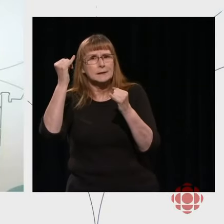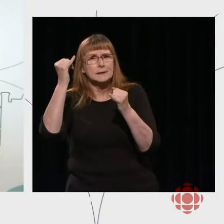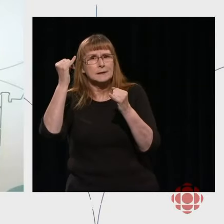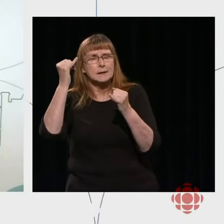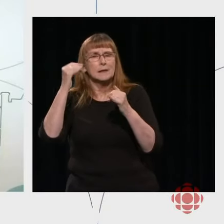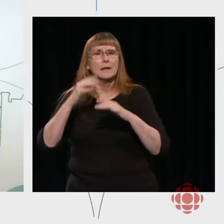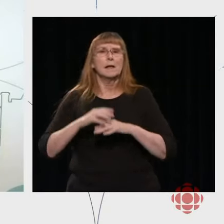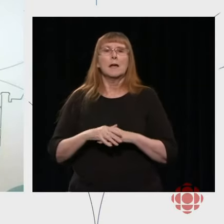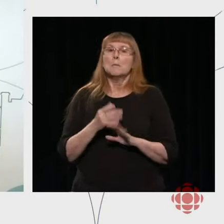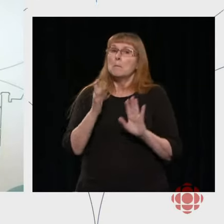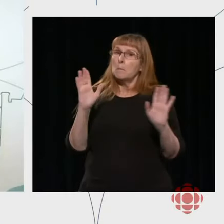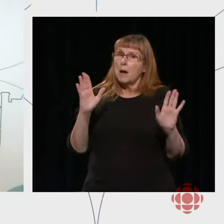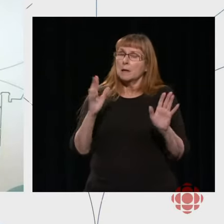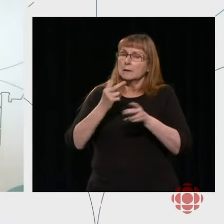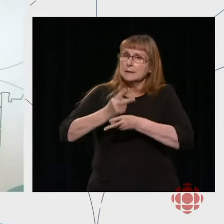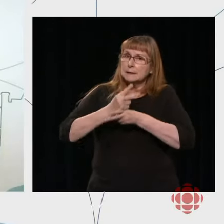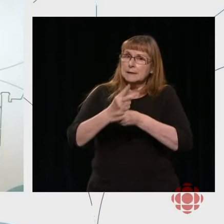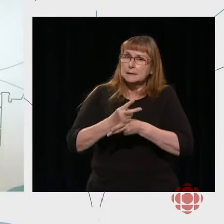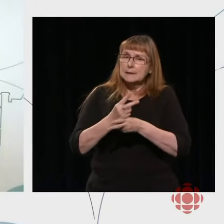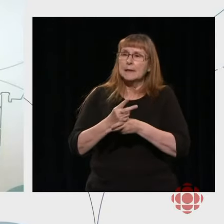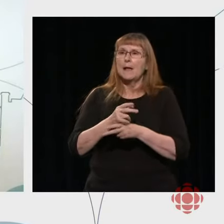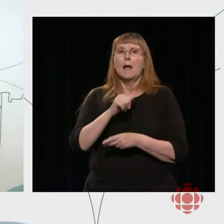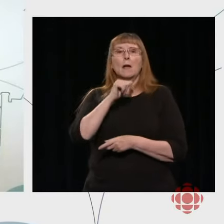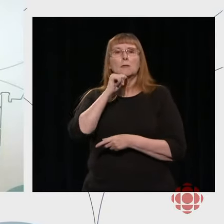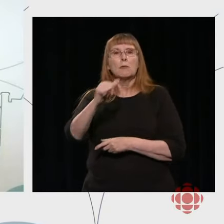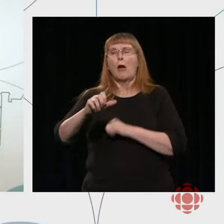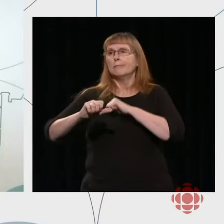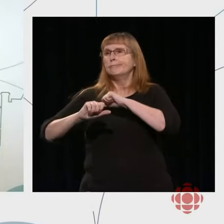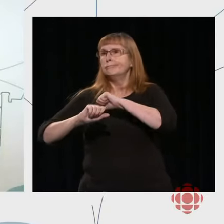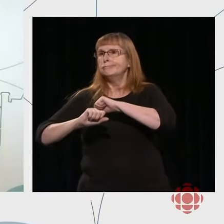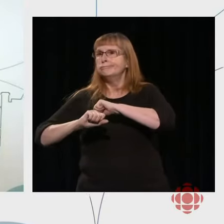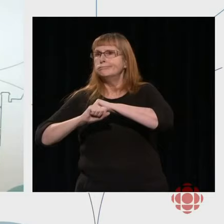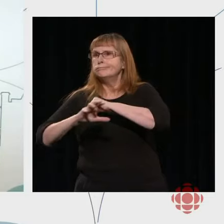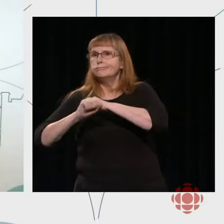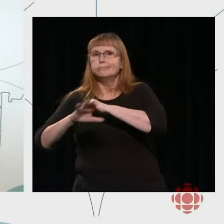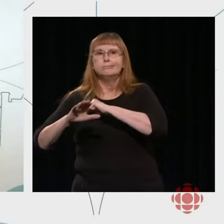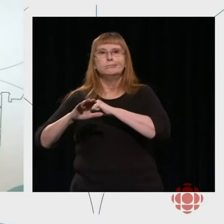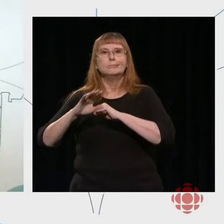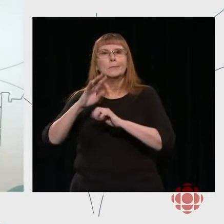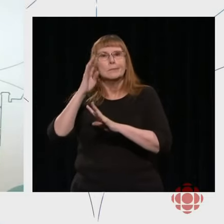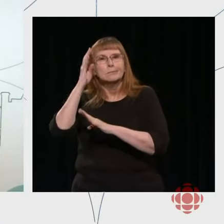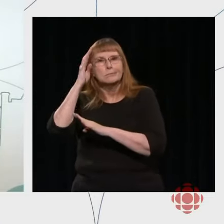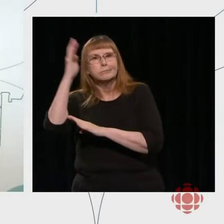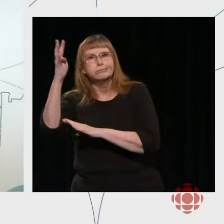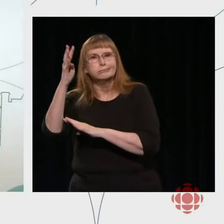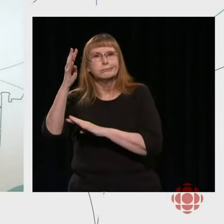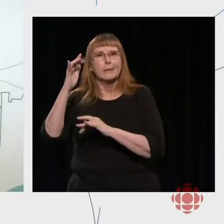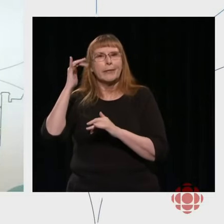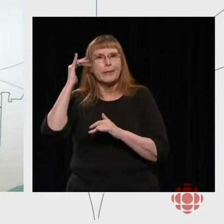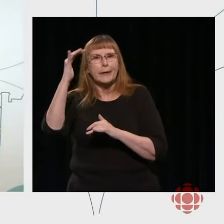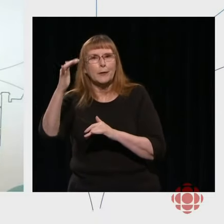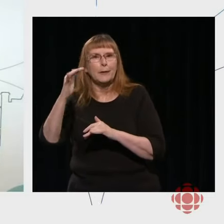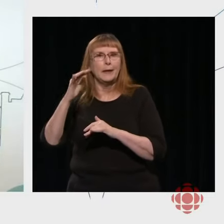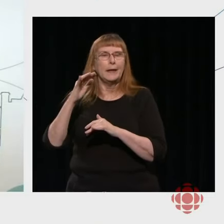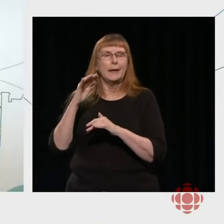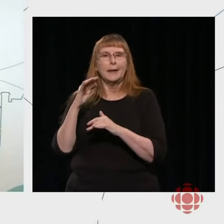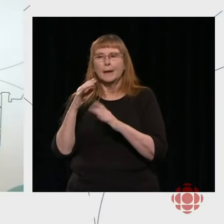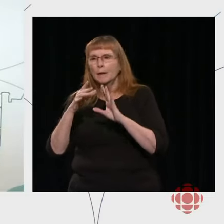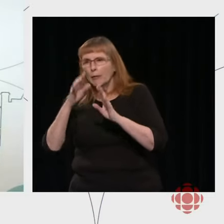to misinformation or conspiracy theories in the years ahead. How will we, as consumers,